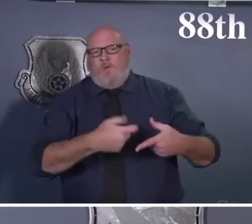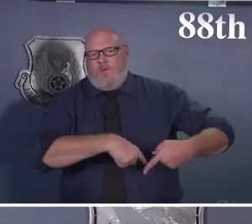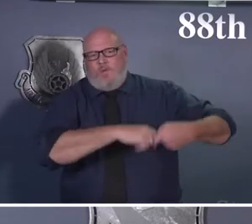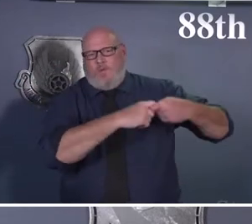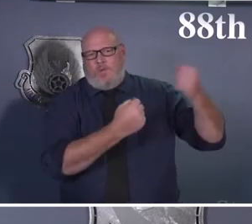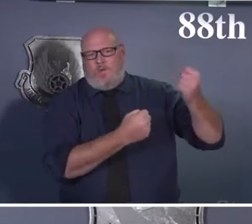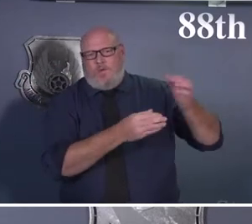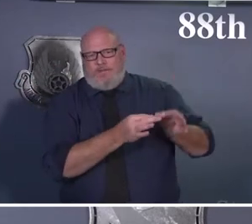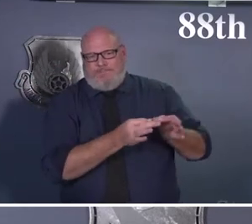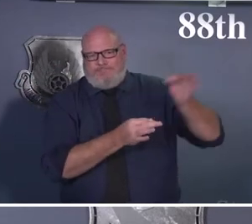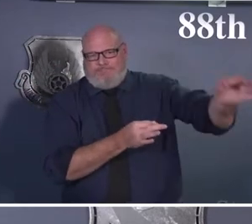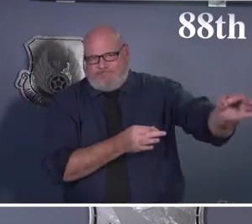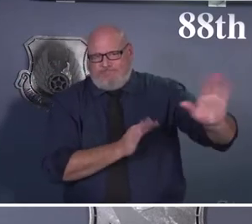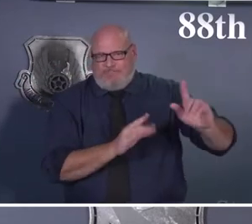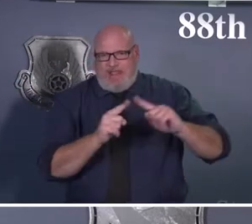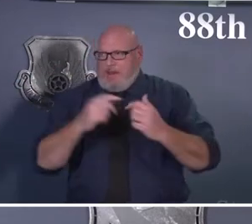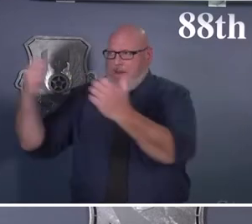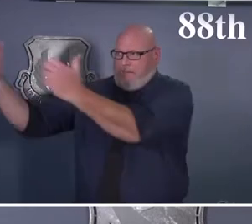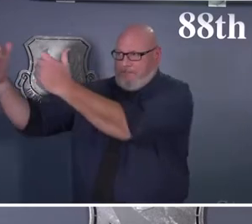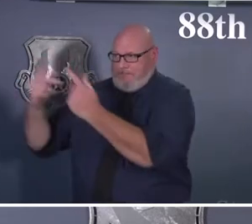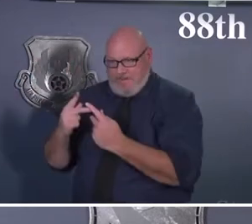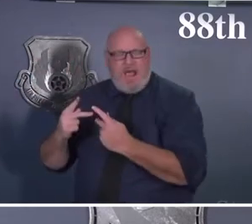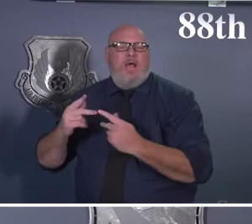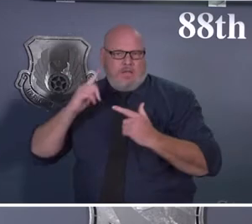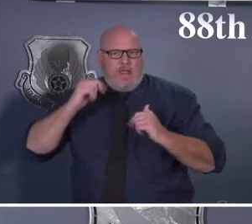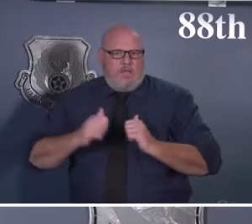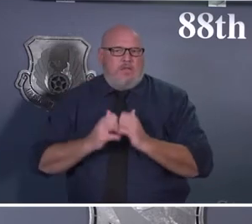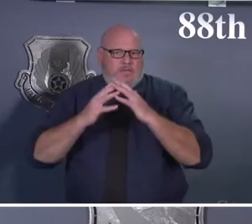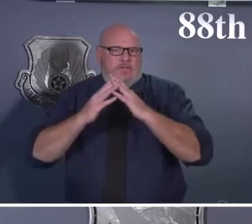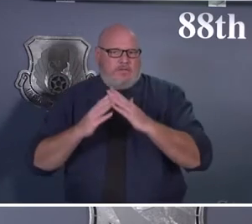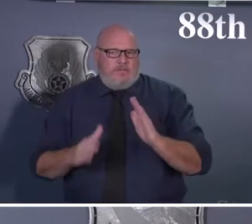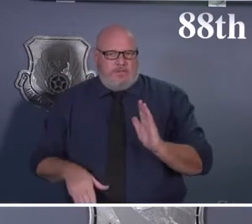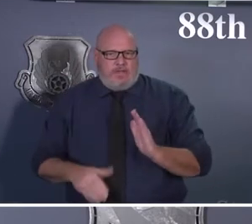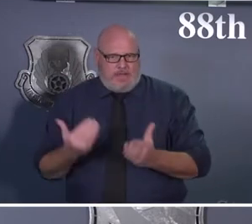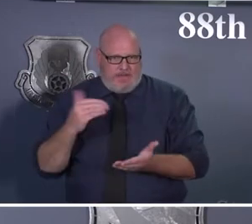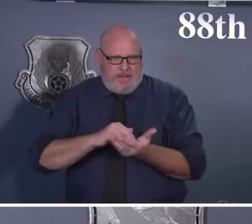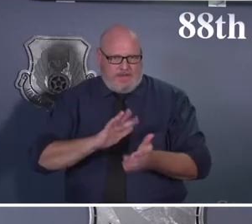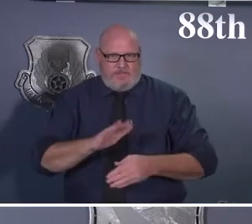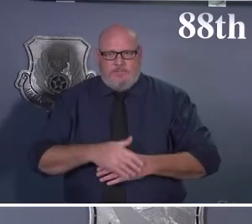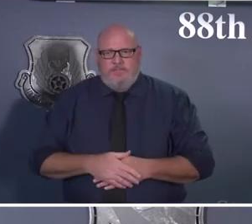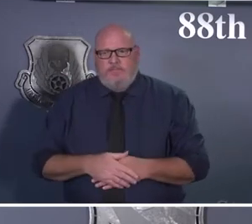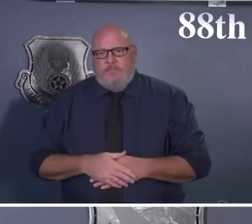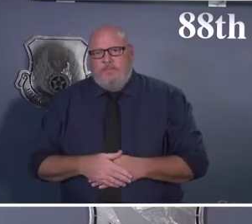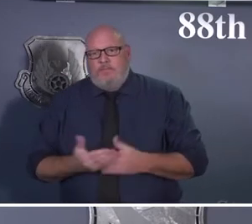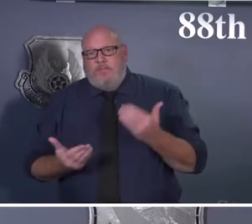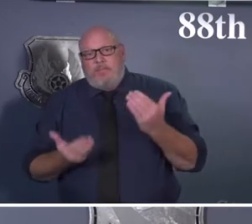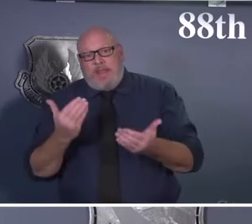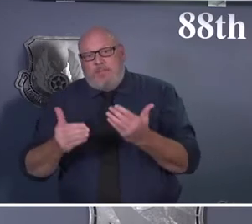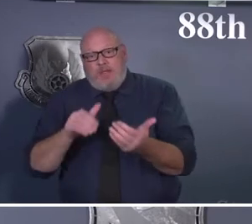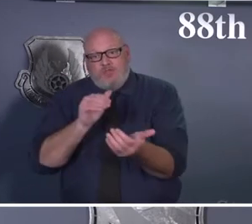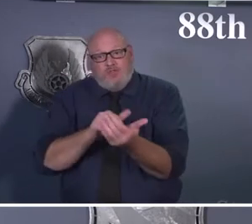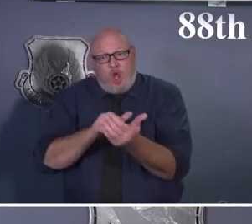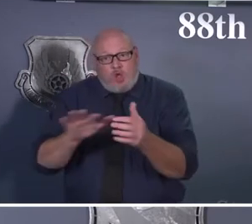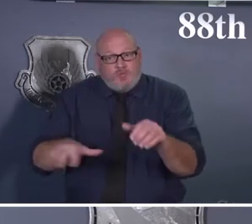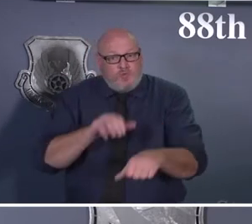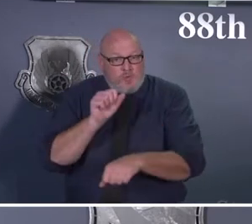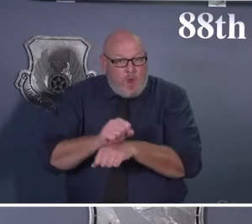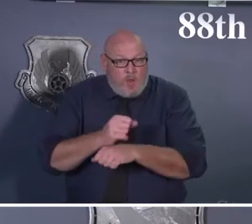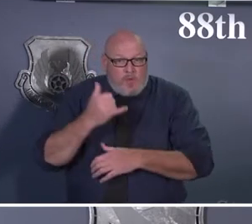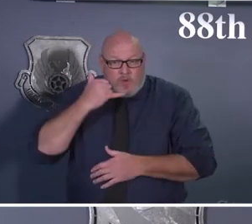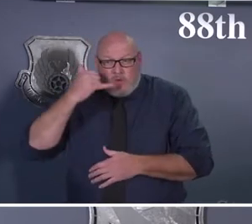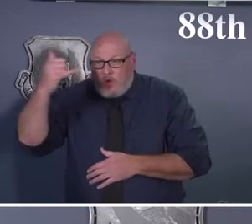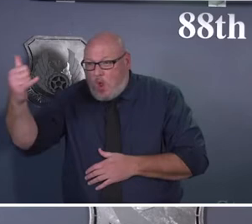an increase in that time to get your appointment. Really, the only places where you might not see impacts